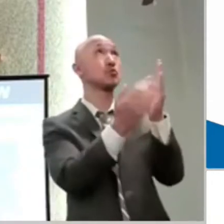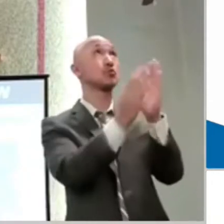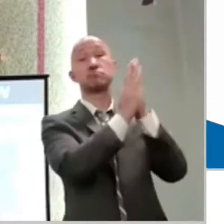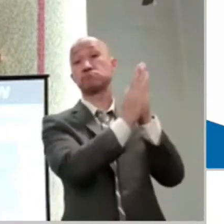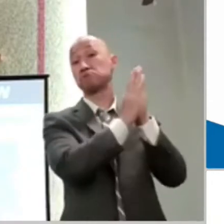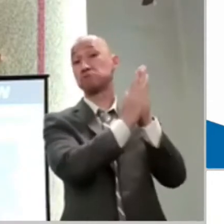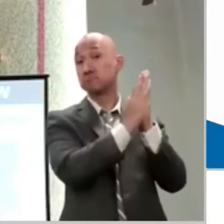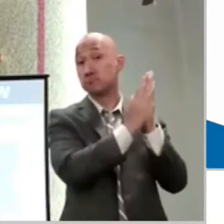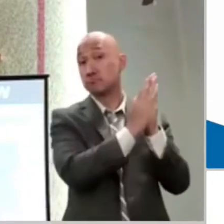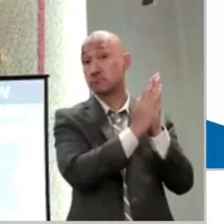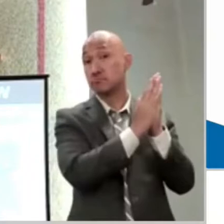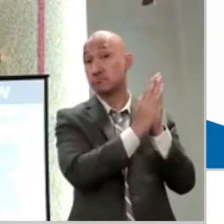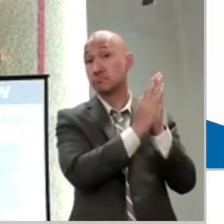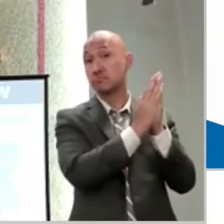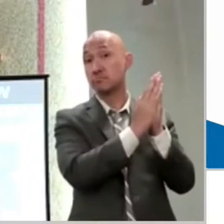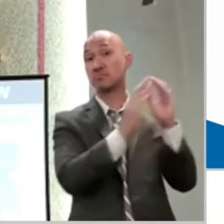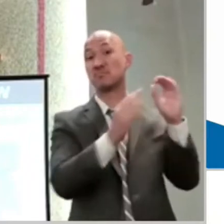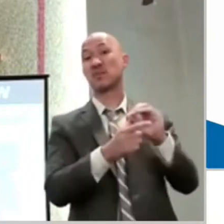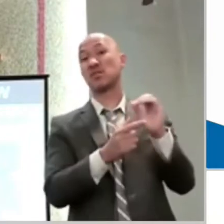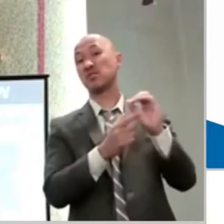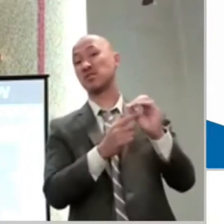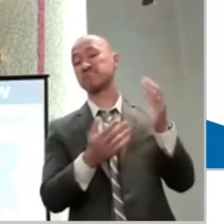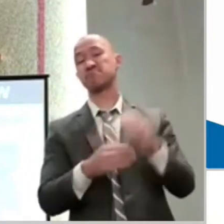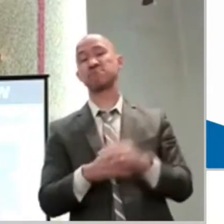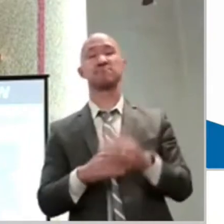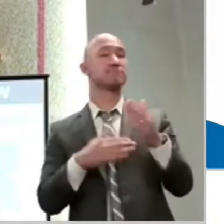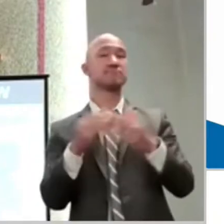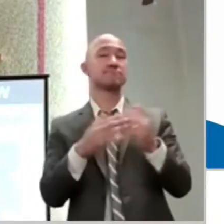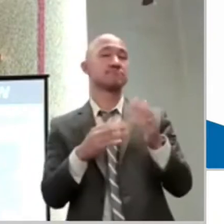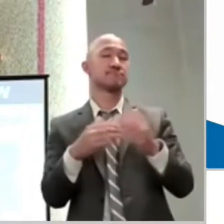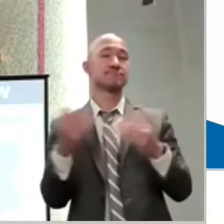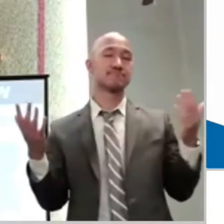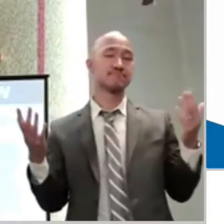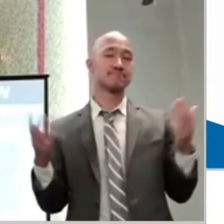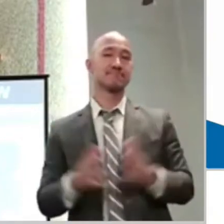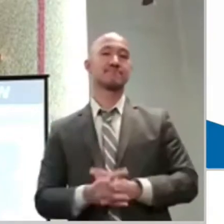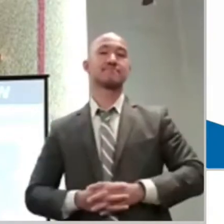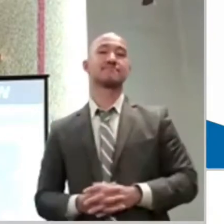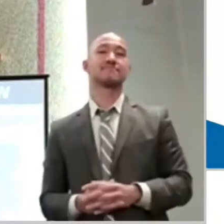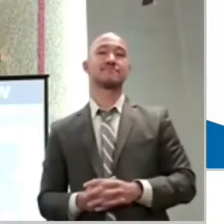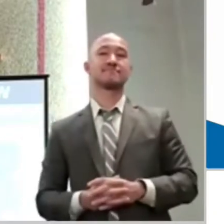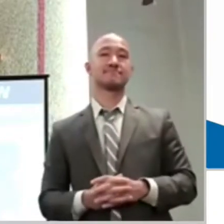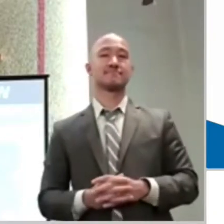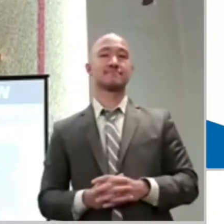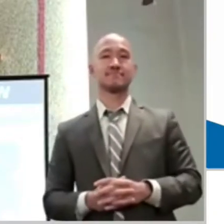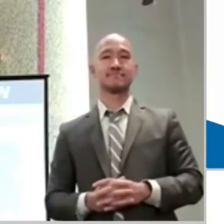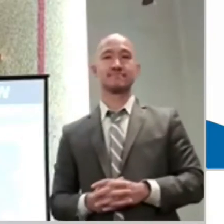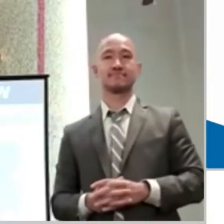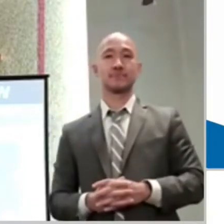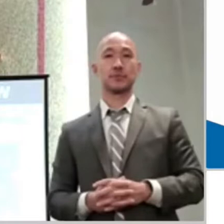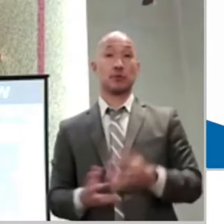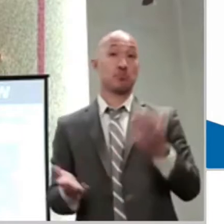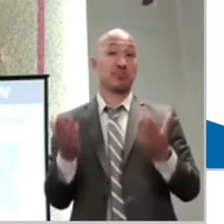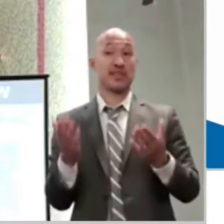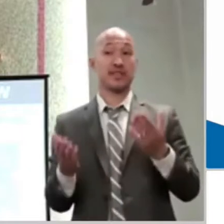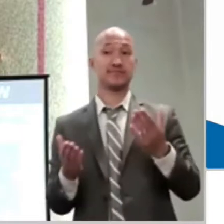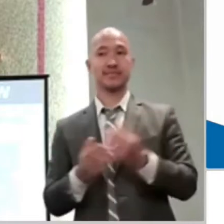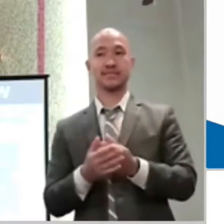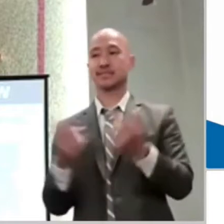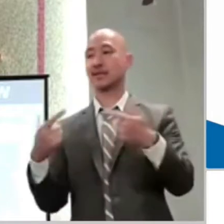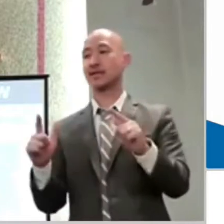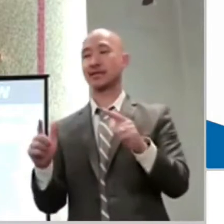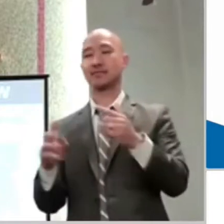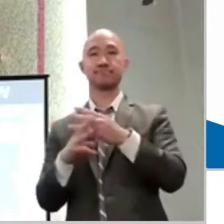and outs? Or are we letting what we see with our eyes affect our vision of this